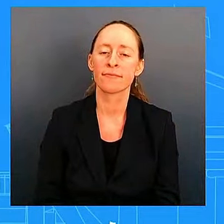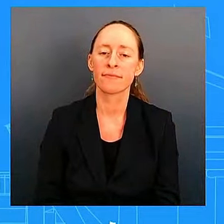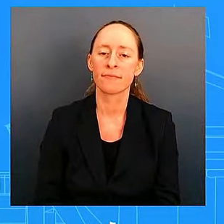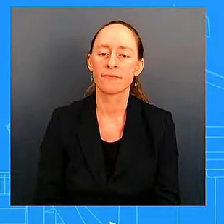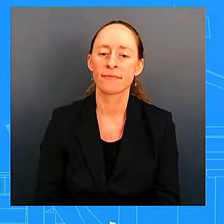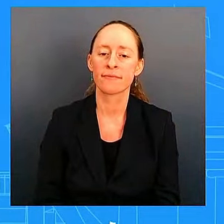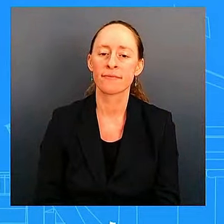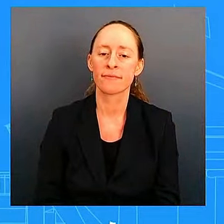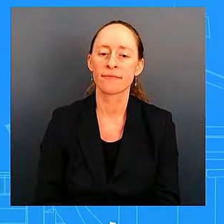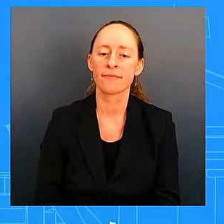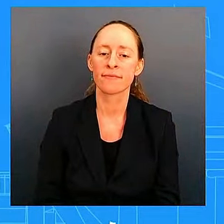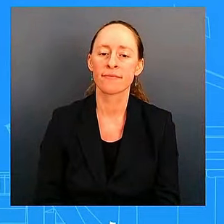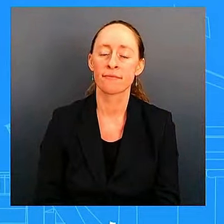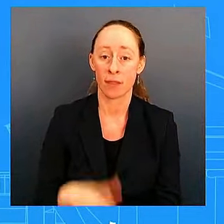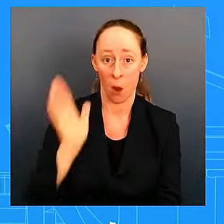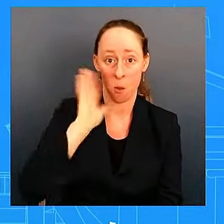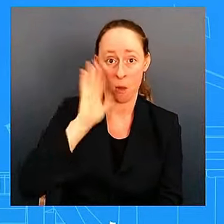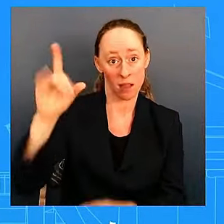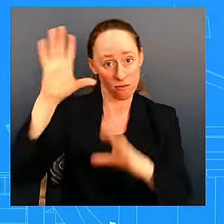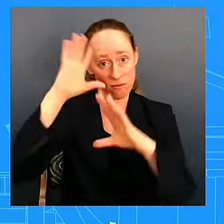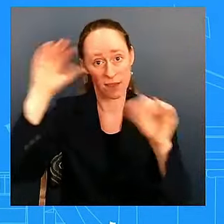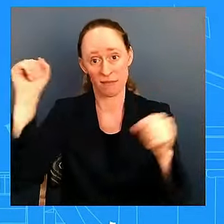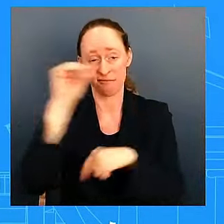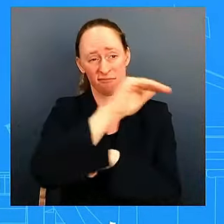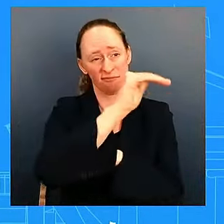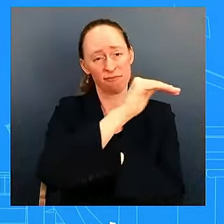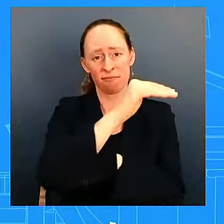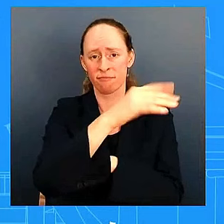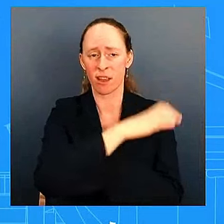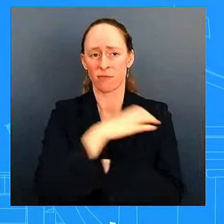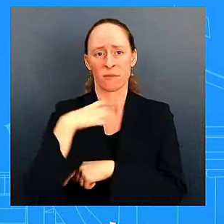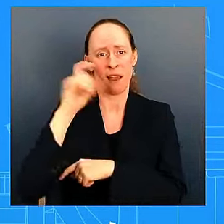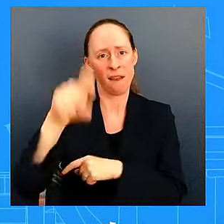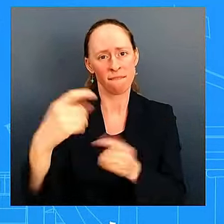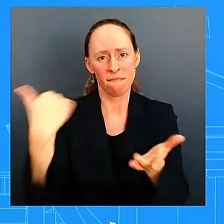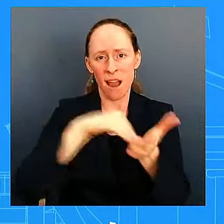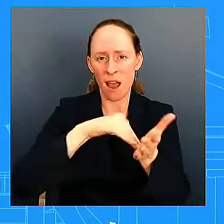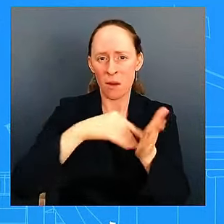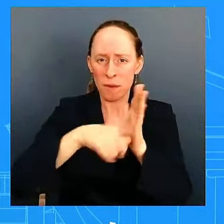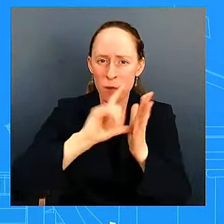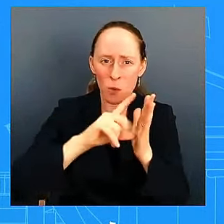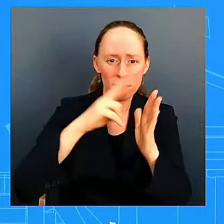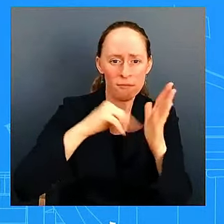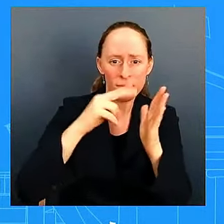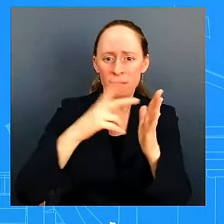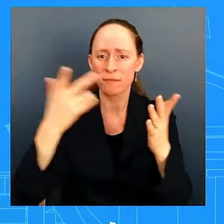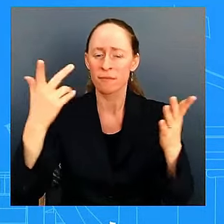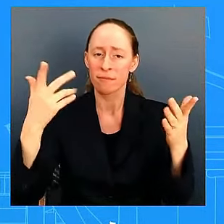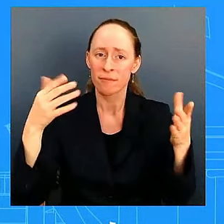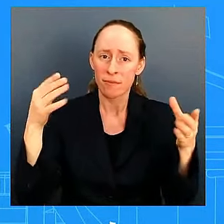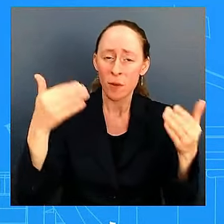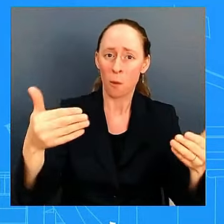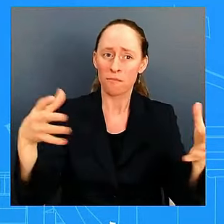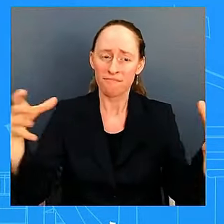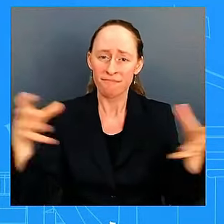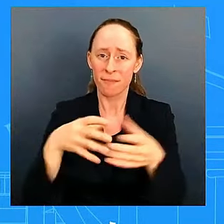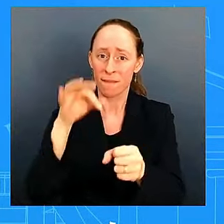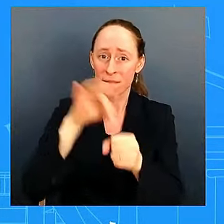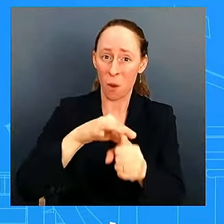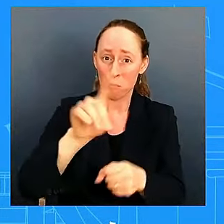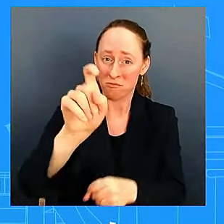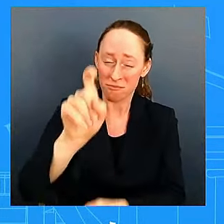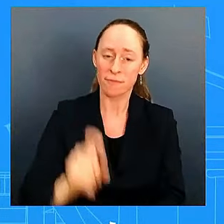is there another way to do it he was the president was asked about that he just said it's something that certainly he he is uh uh